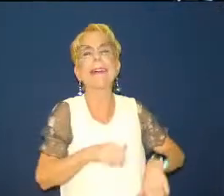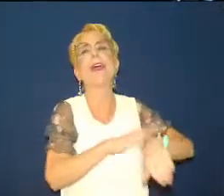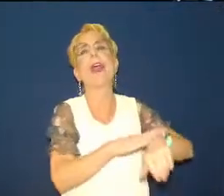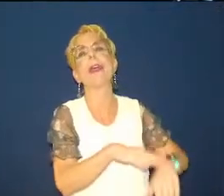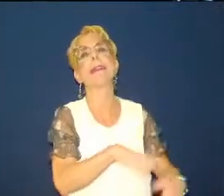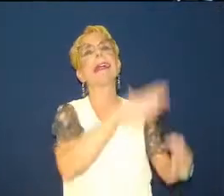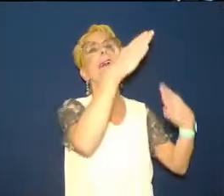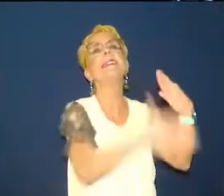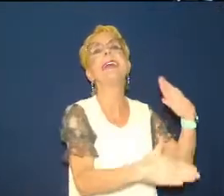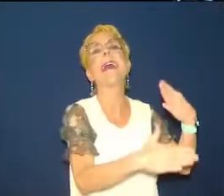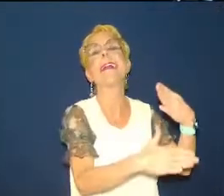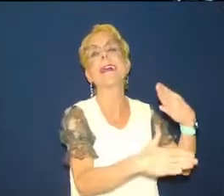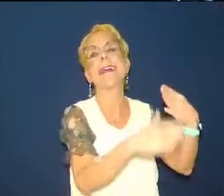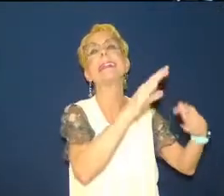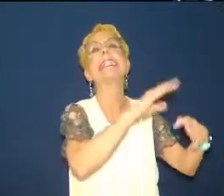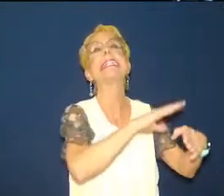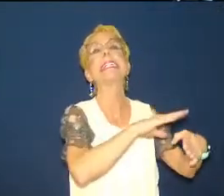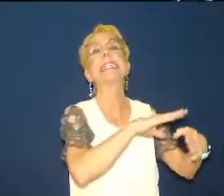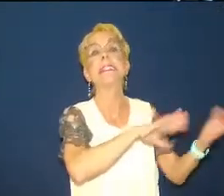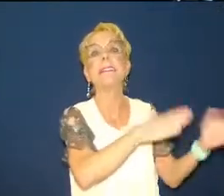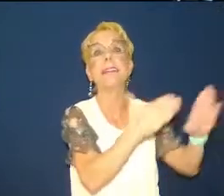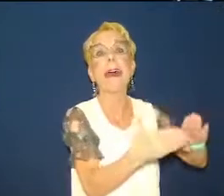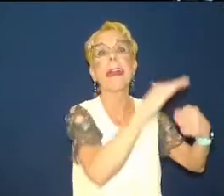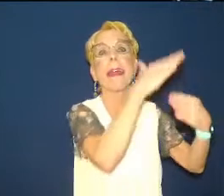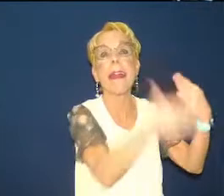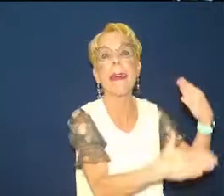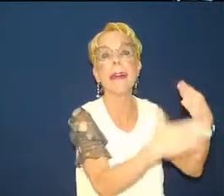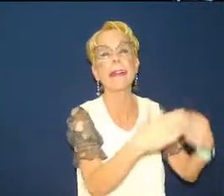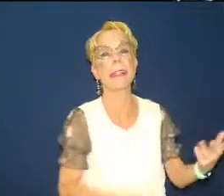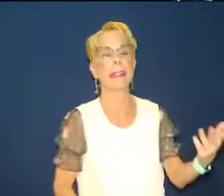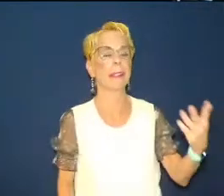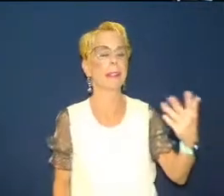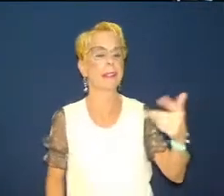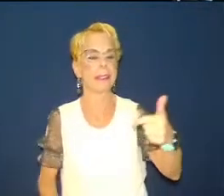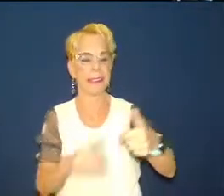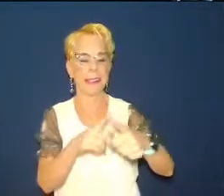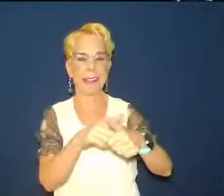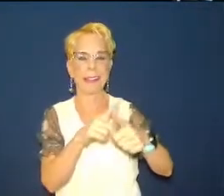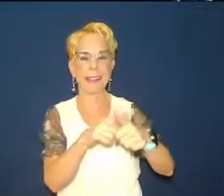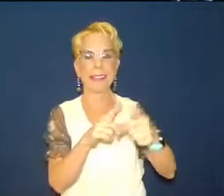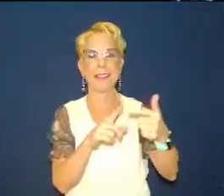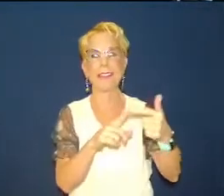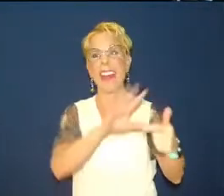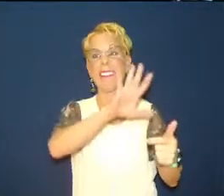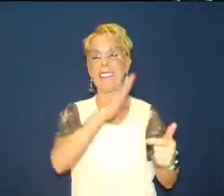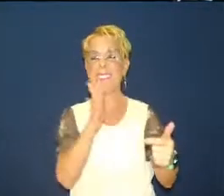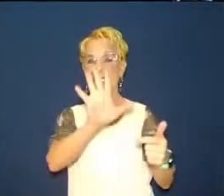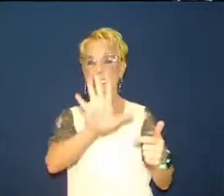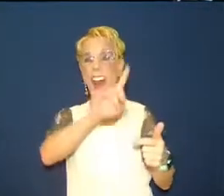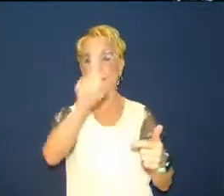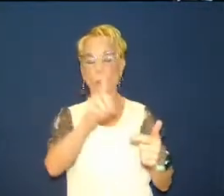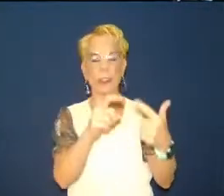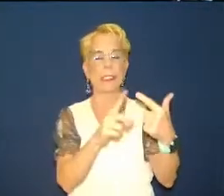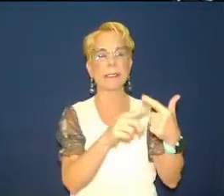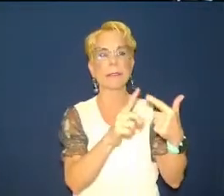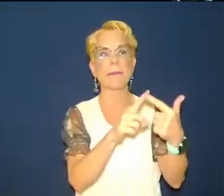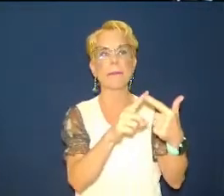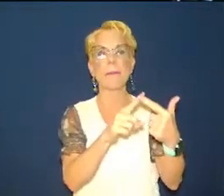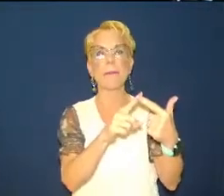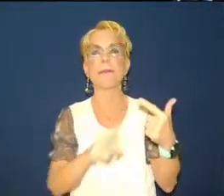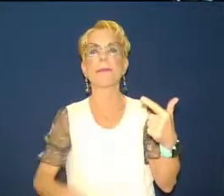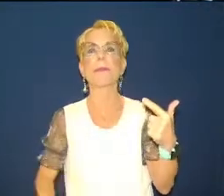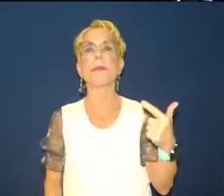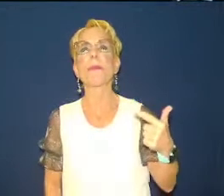okay not burnt ends like we get at smitty's but dead ends right okay good deal what